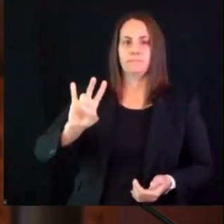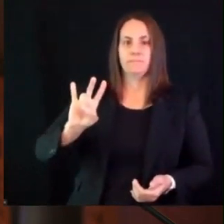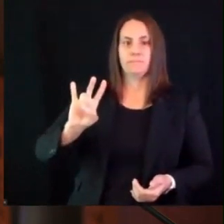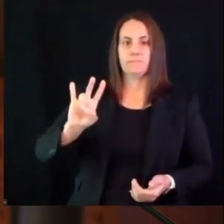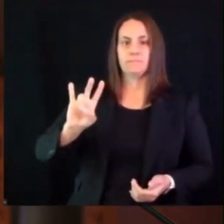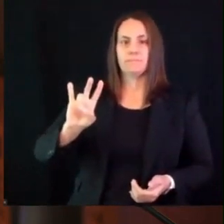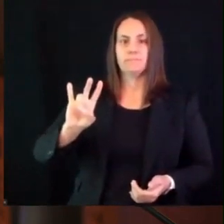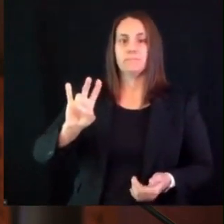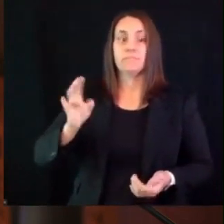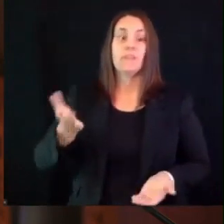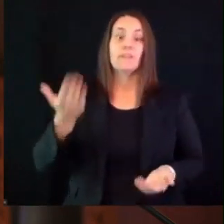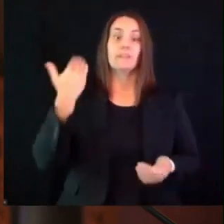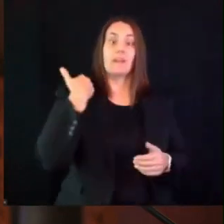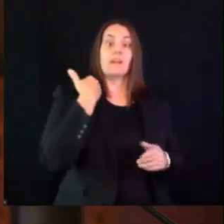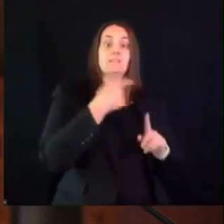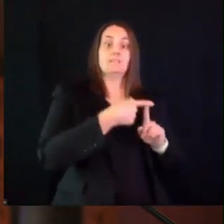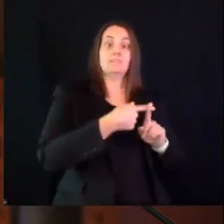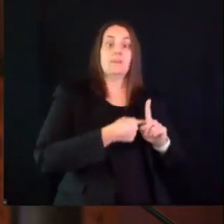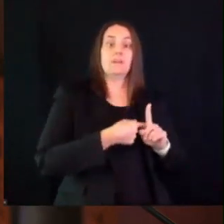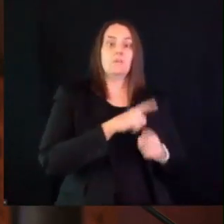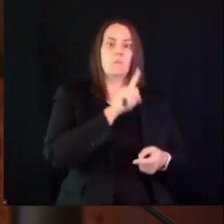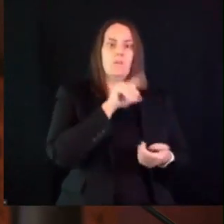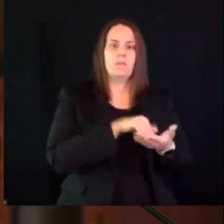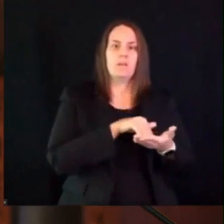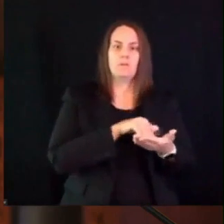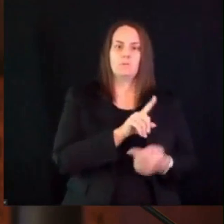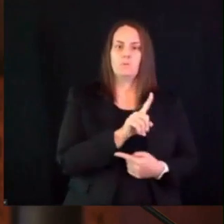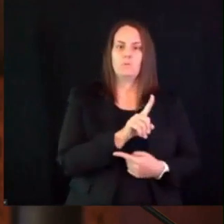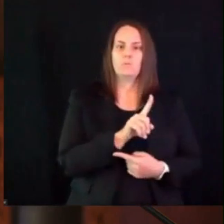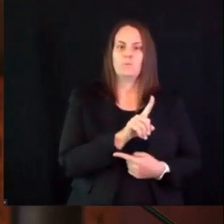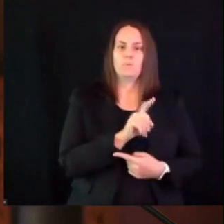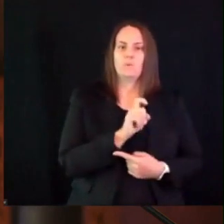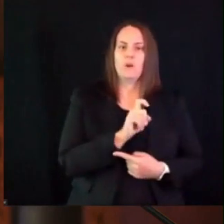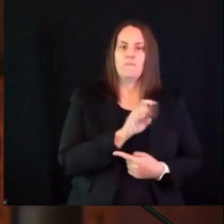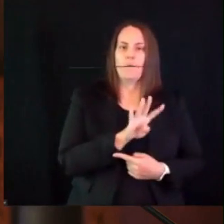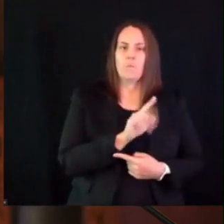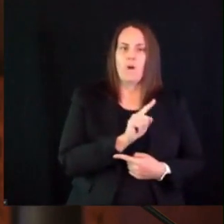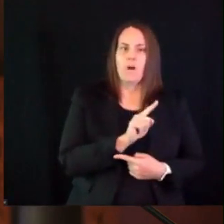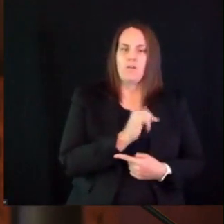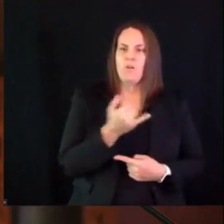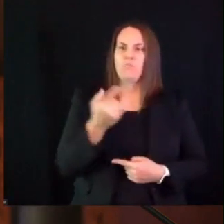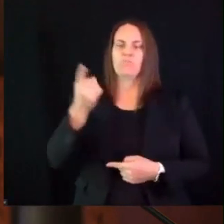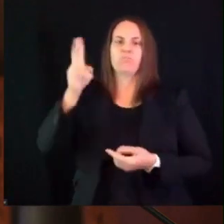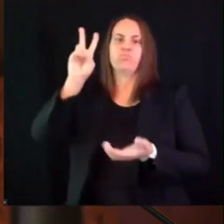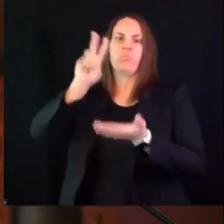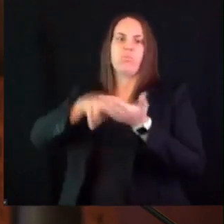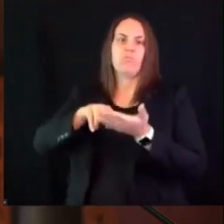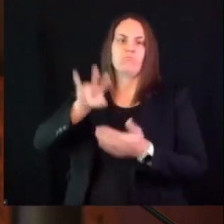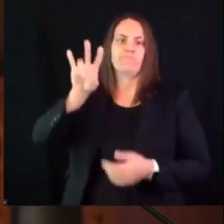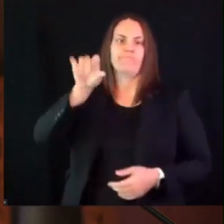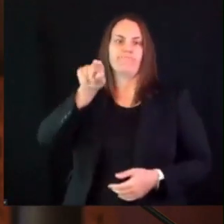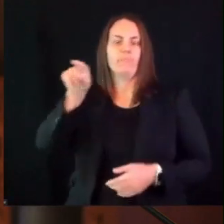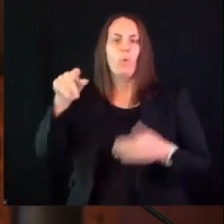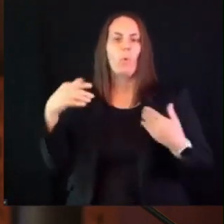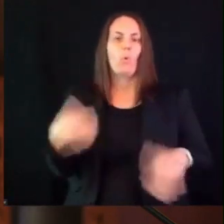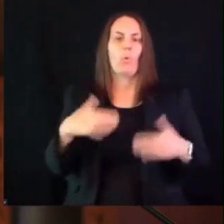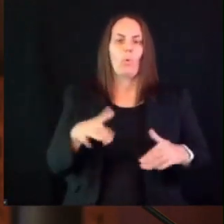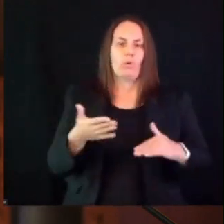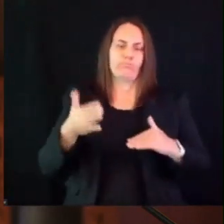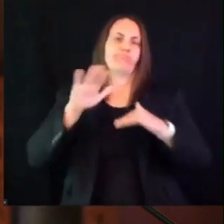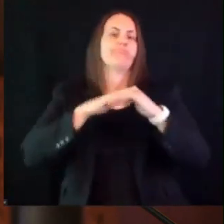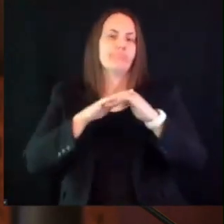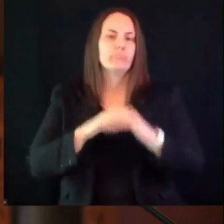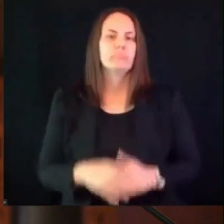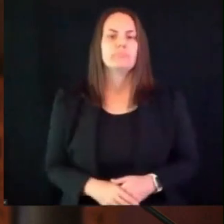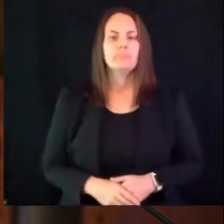our total death excuse me our total deaths have now reached 1508 our hearts